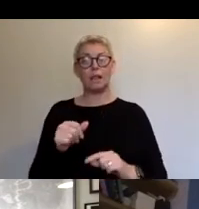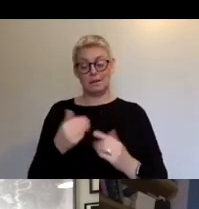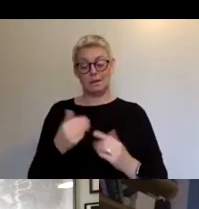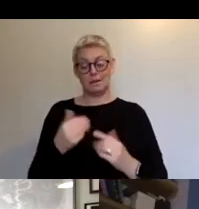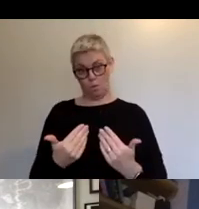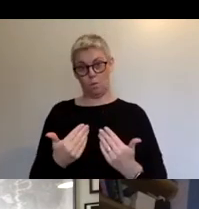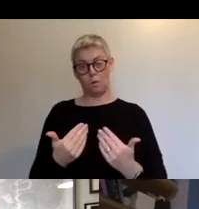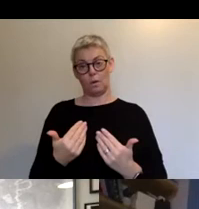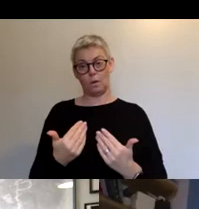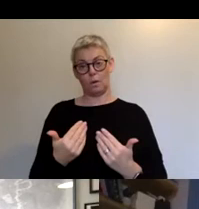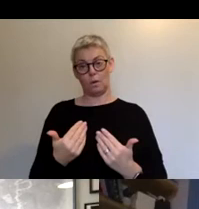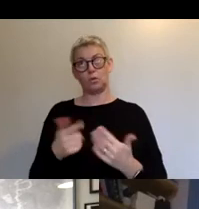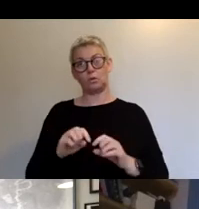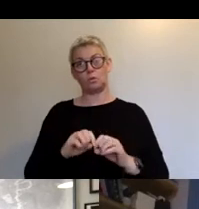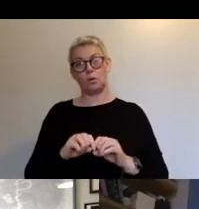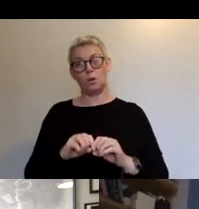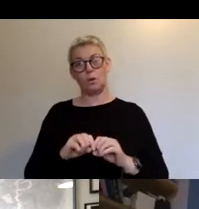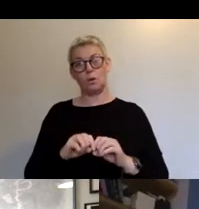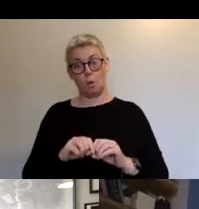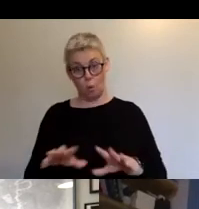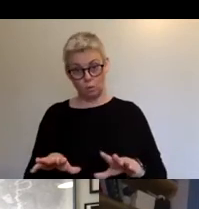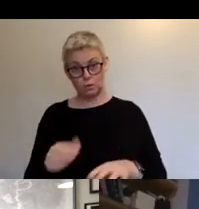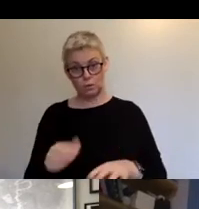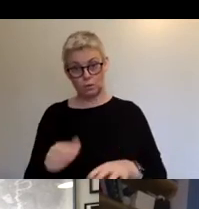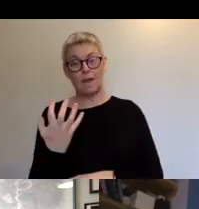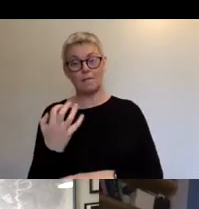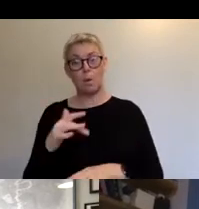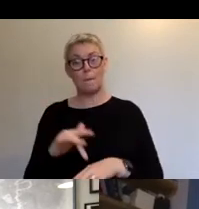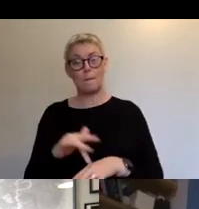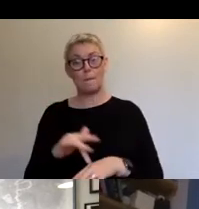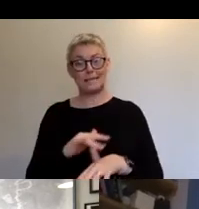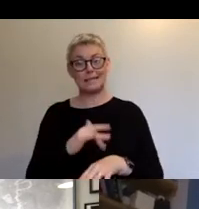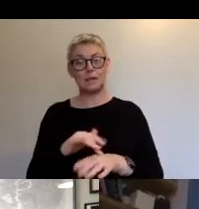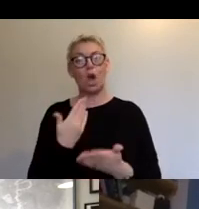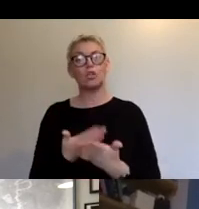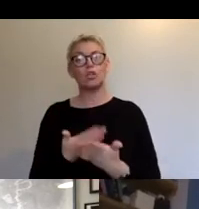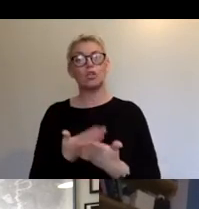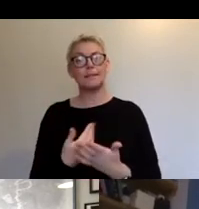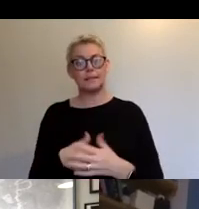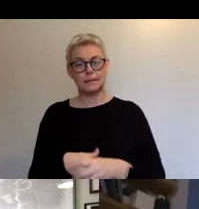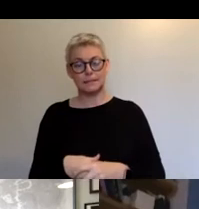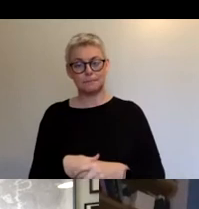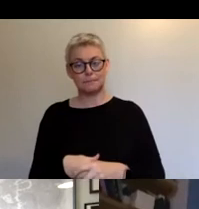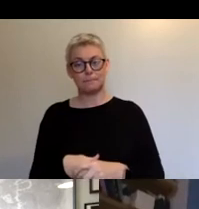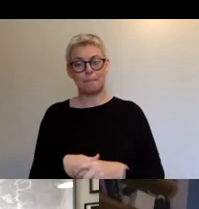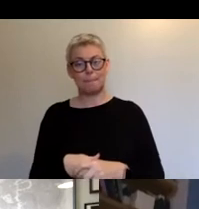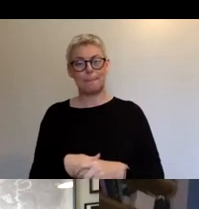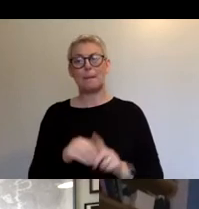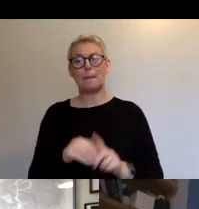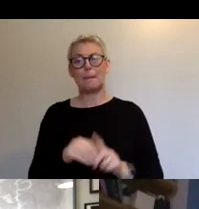And that is five more plays available online on demand, but this time for a small fee